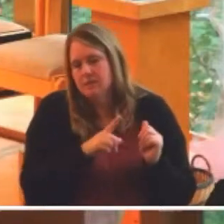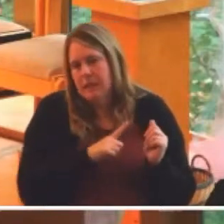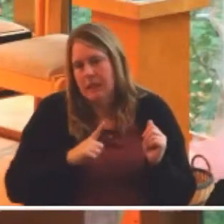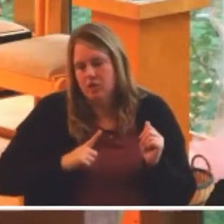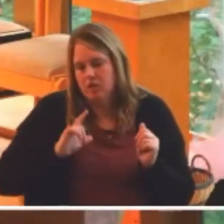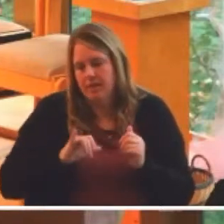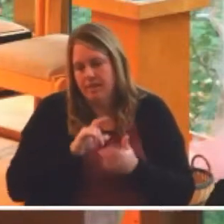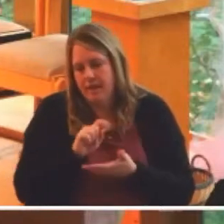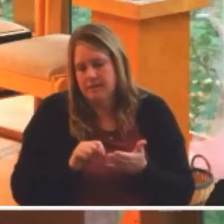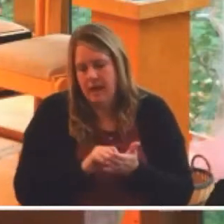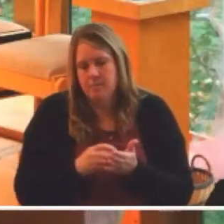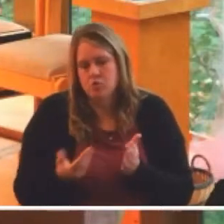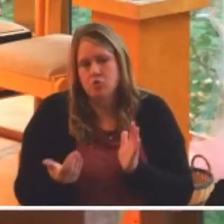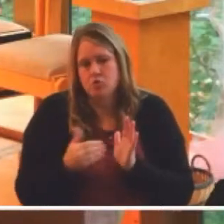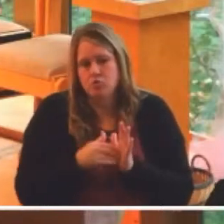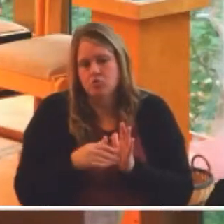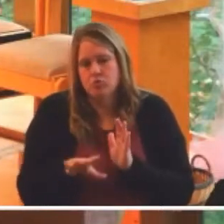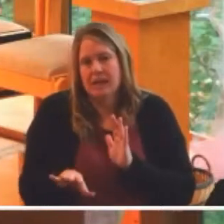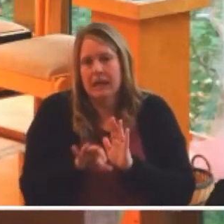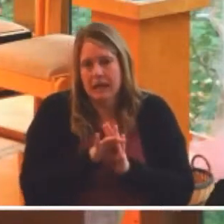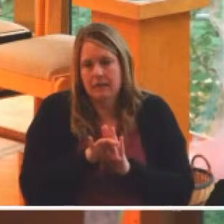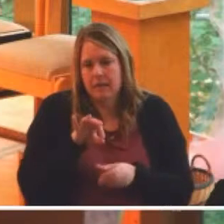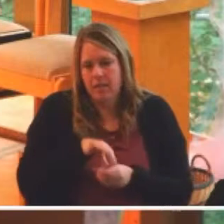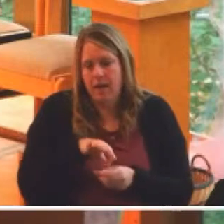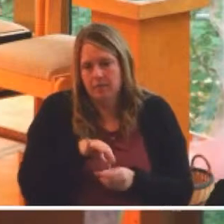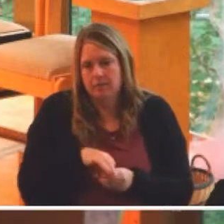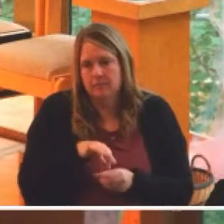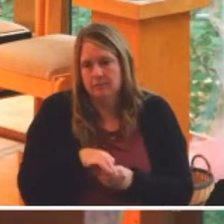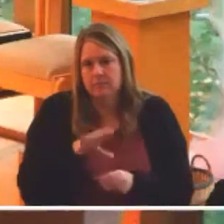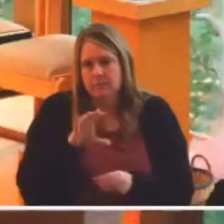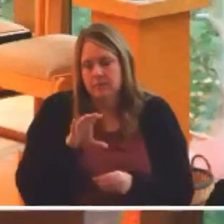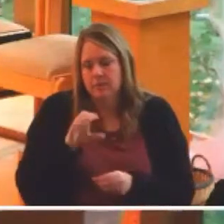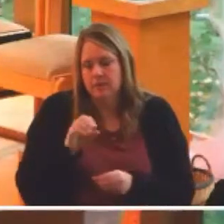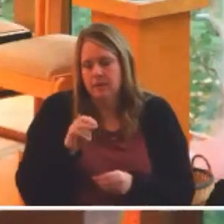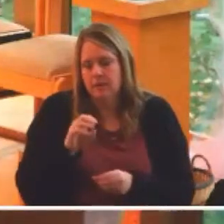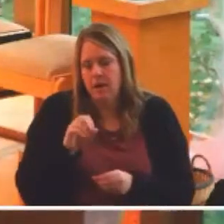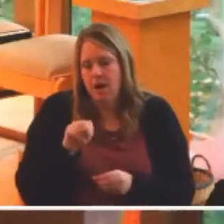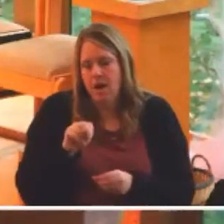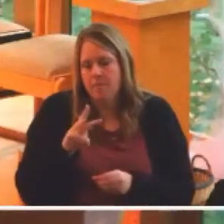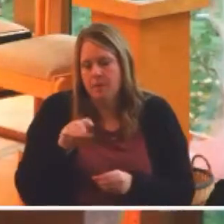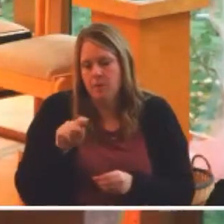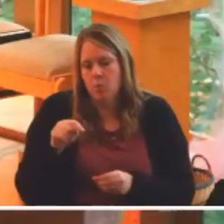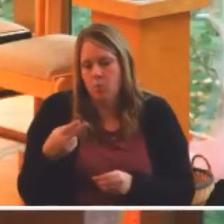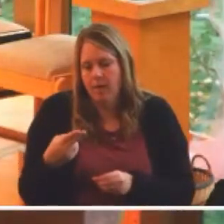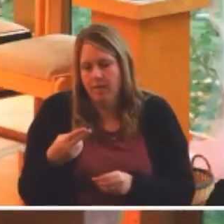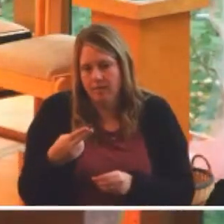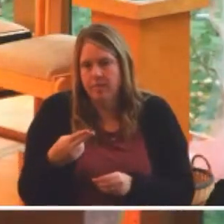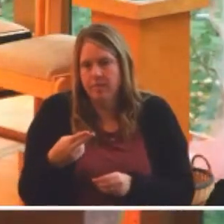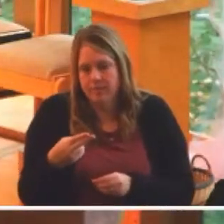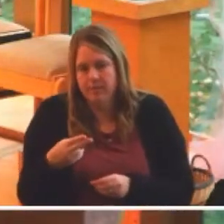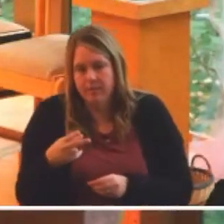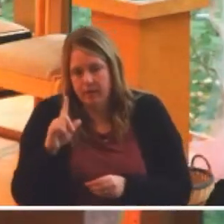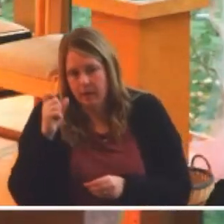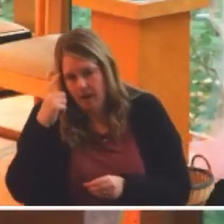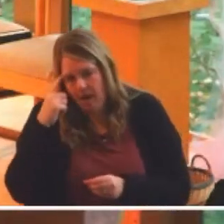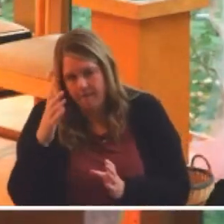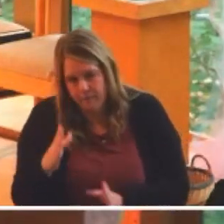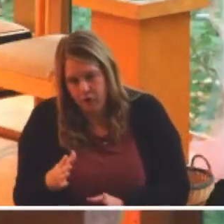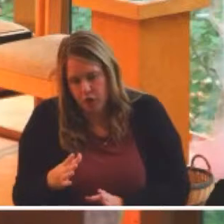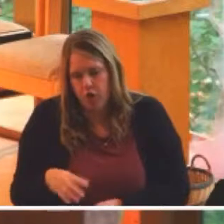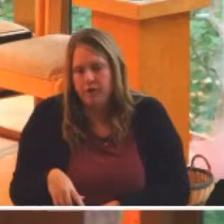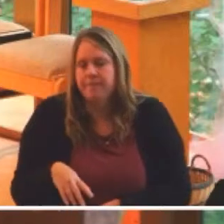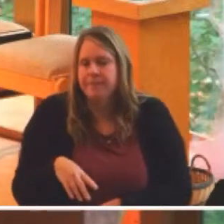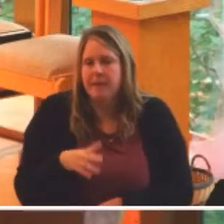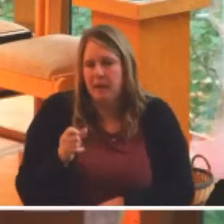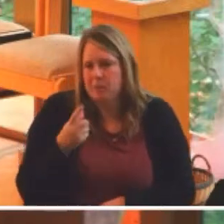re-elect the Commonwealth's governor. That minister spoke for almost an hour, telling people what he thought and why, what Christ would ask for the Commonwealth